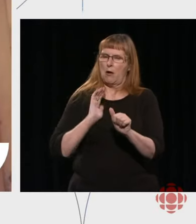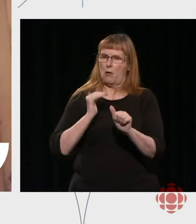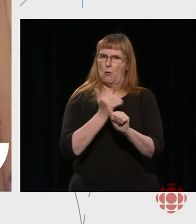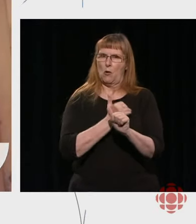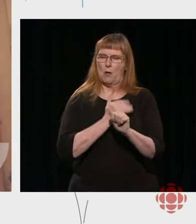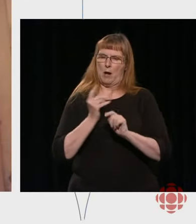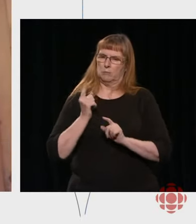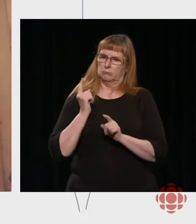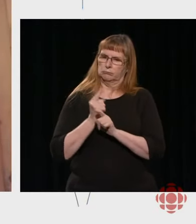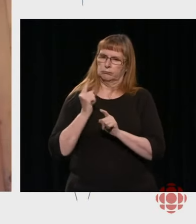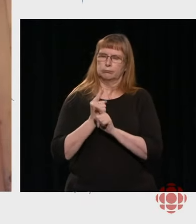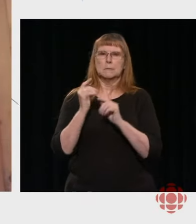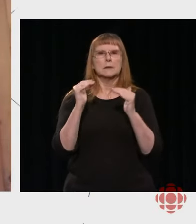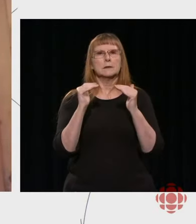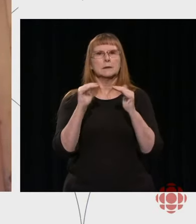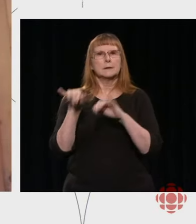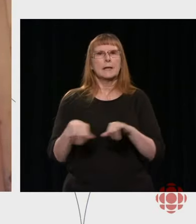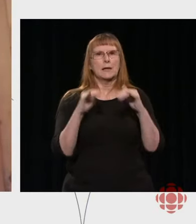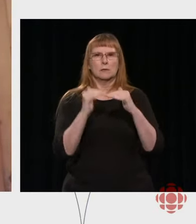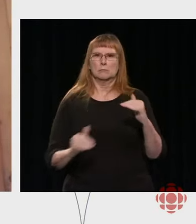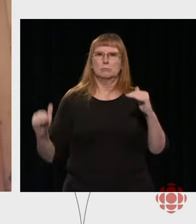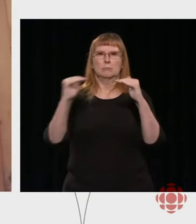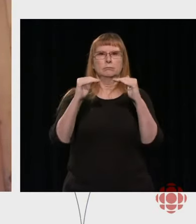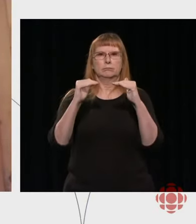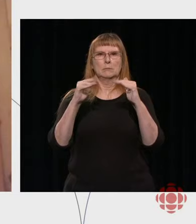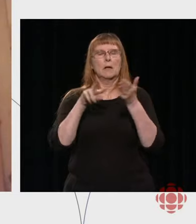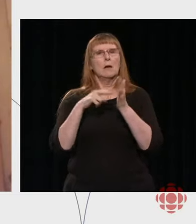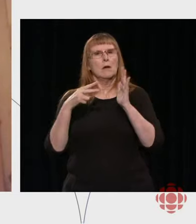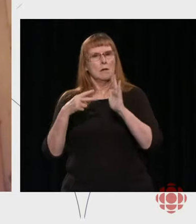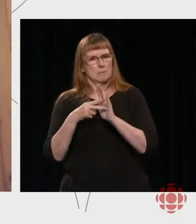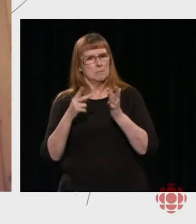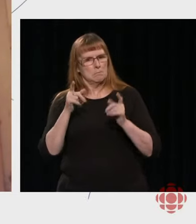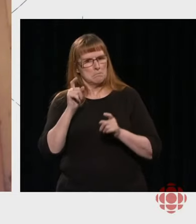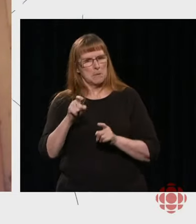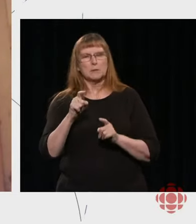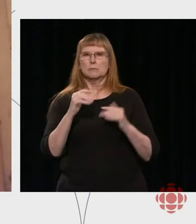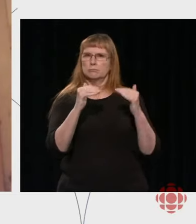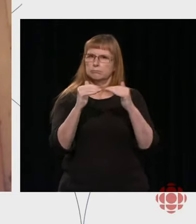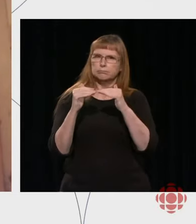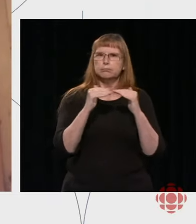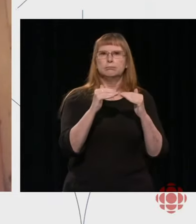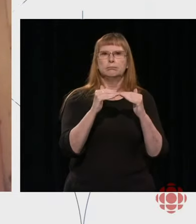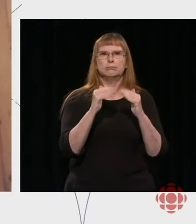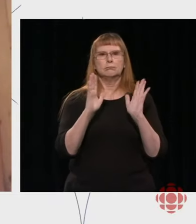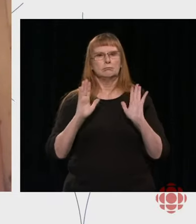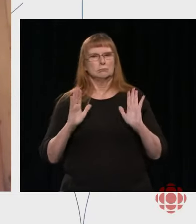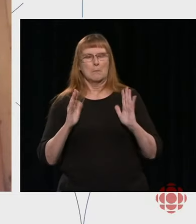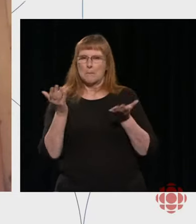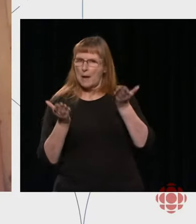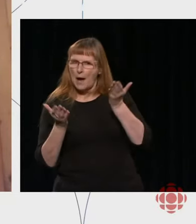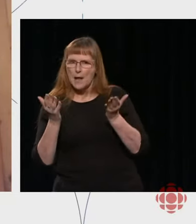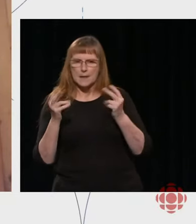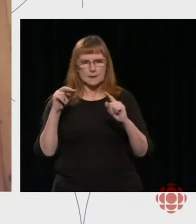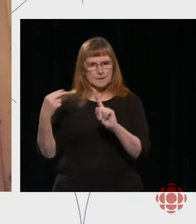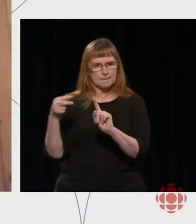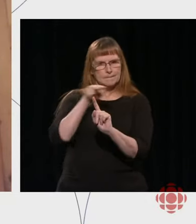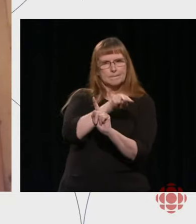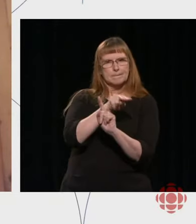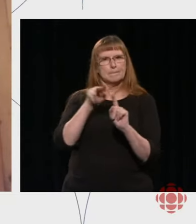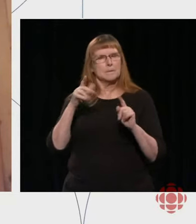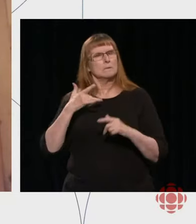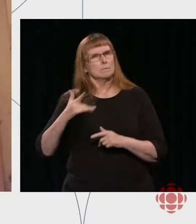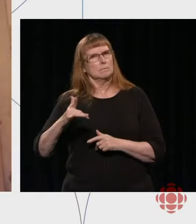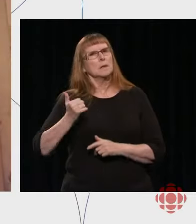providing that fair, balanced, and thorough accounting that we are known for and so trusted for as a